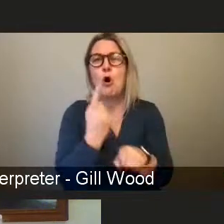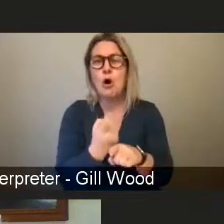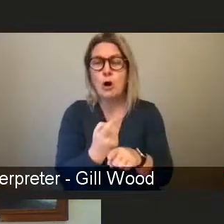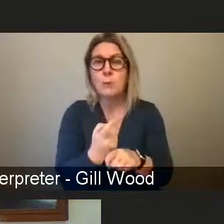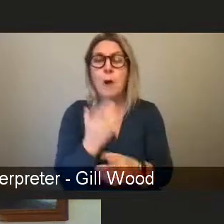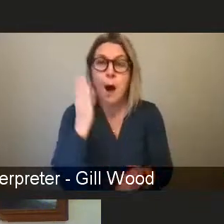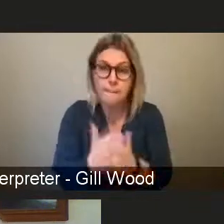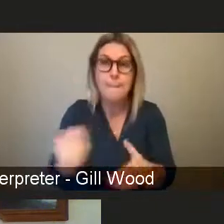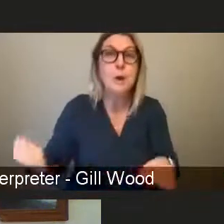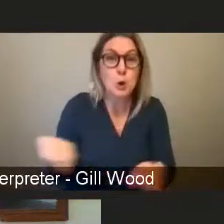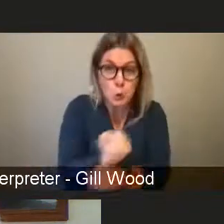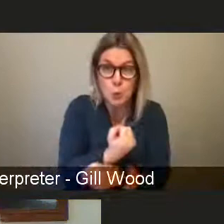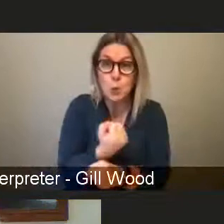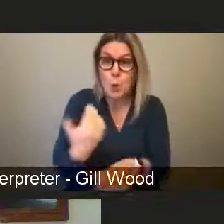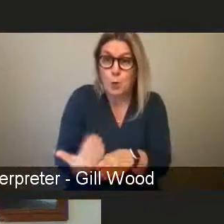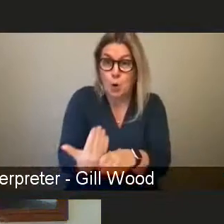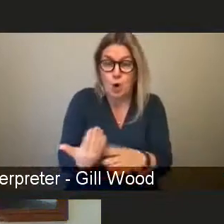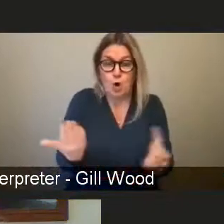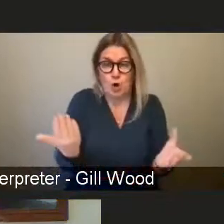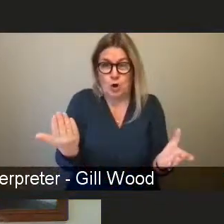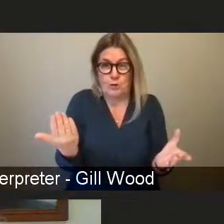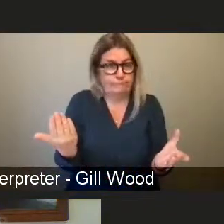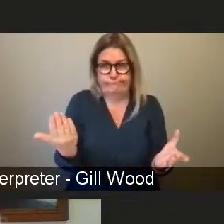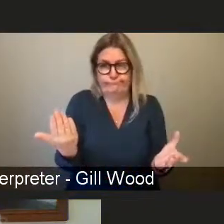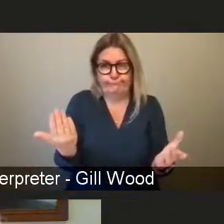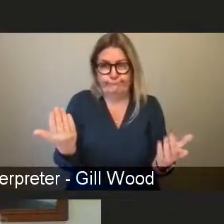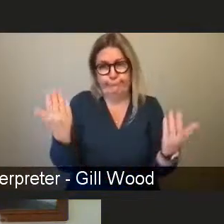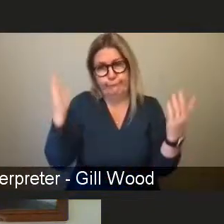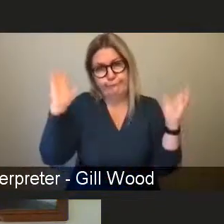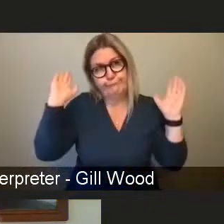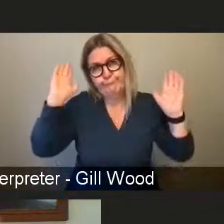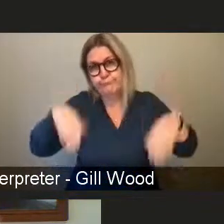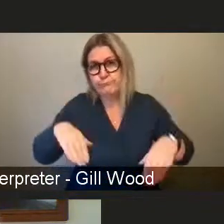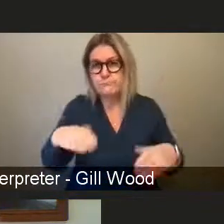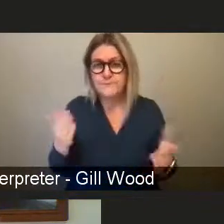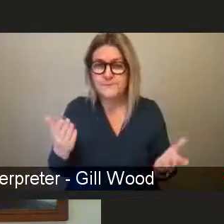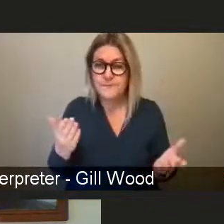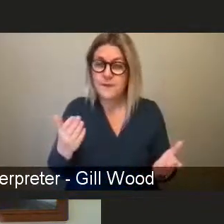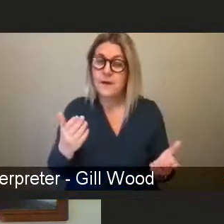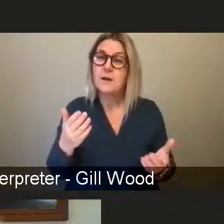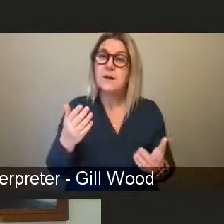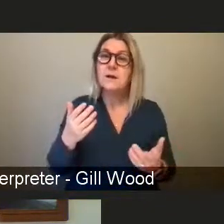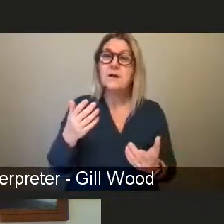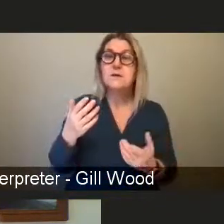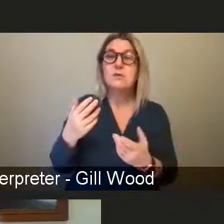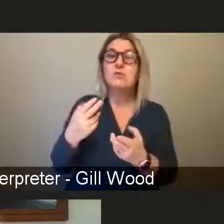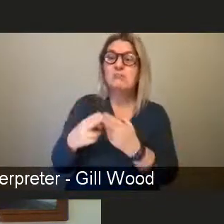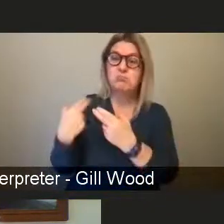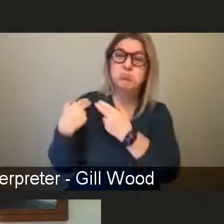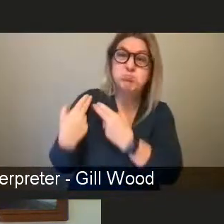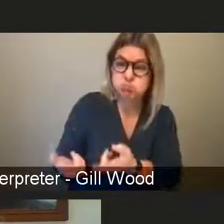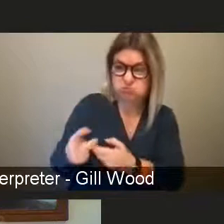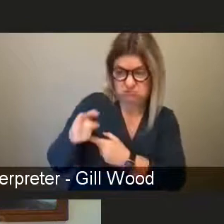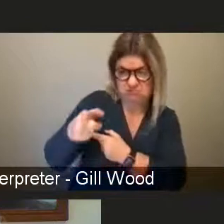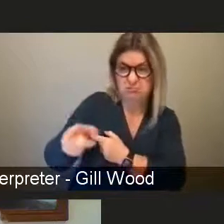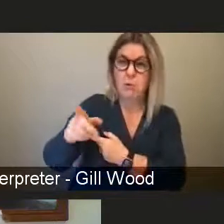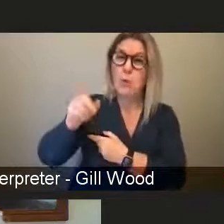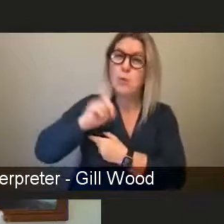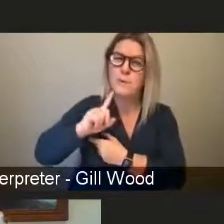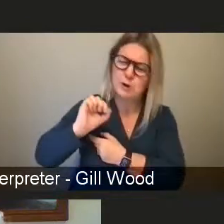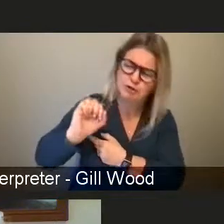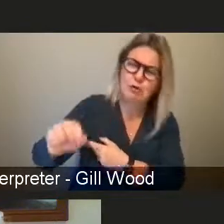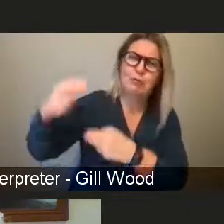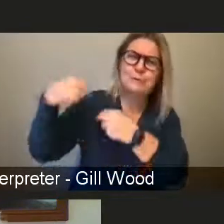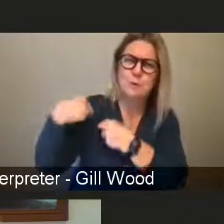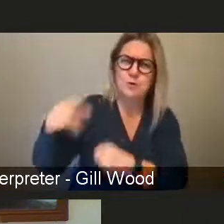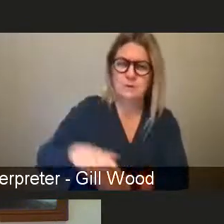really is, is that if we make women look like they're responsible for this and say, well, you just tell us what to do. Well, we have been telling